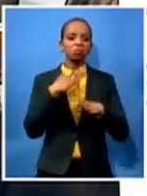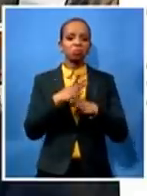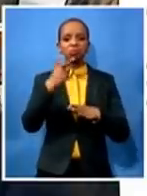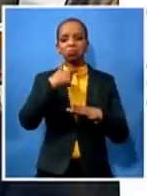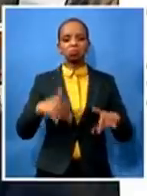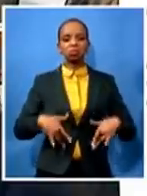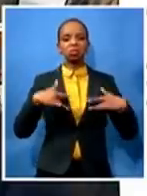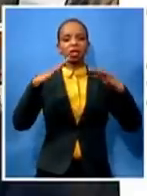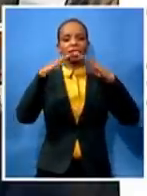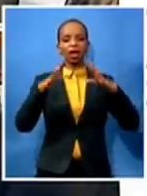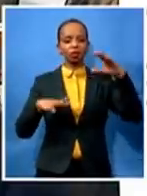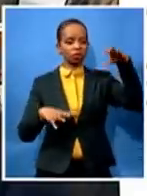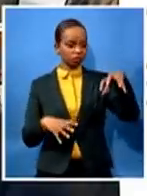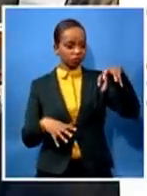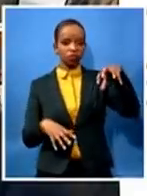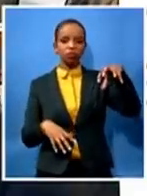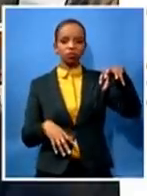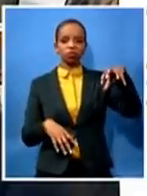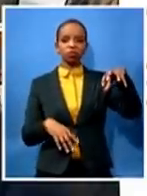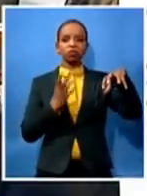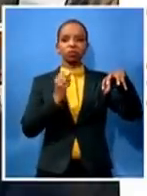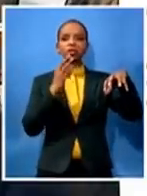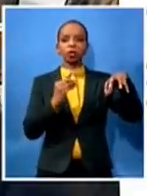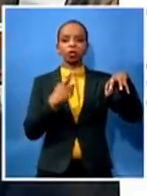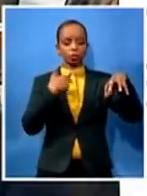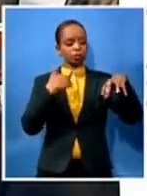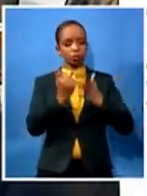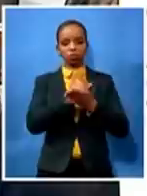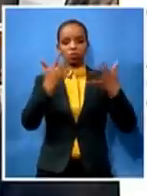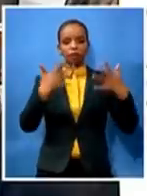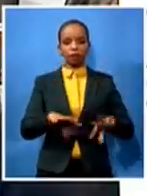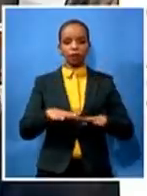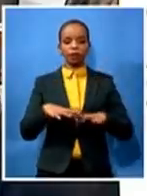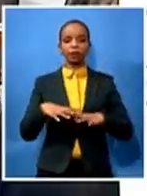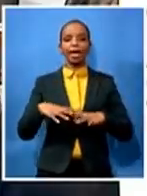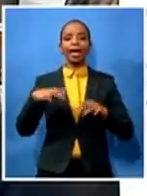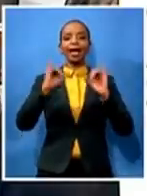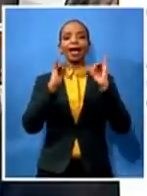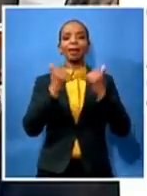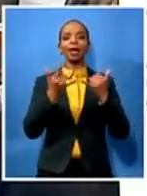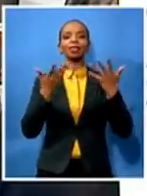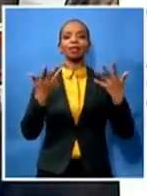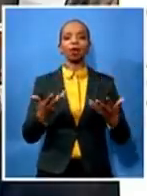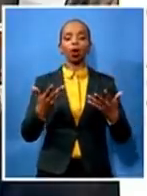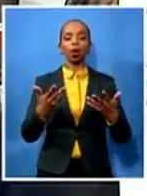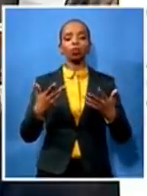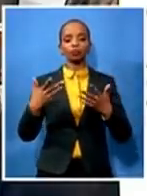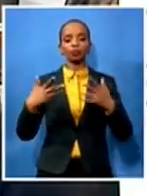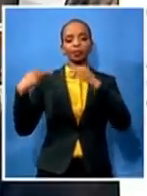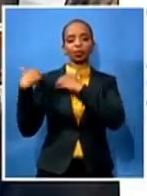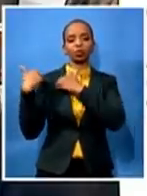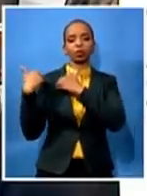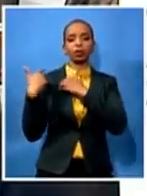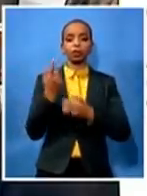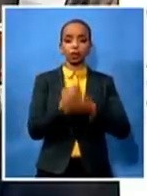a security company and when there was this issue of george floyd and about black lives matter one of the other people